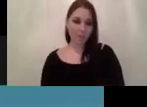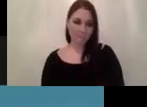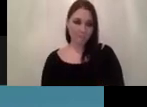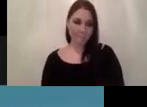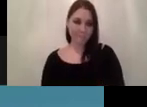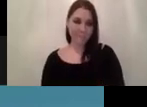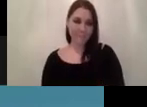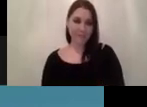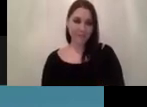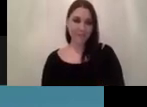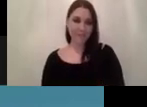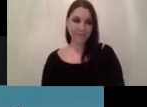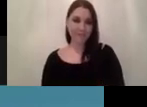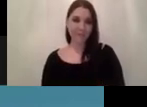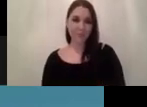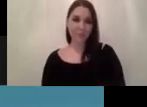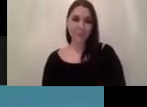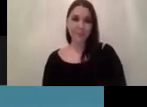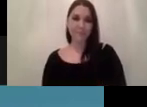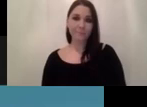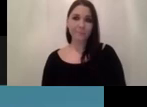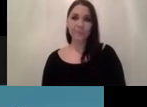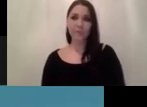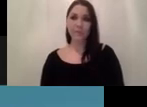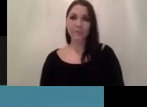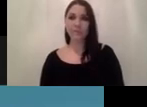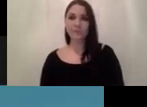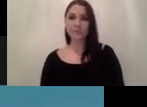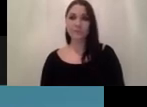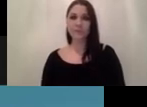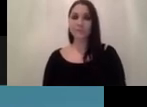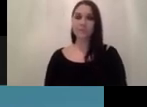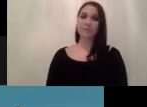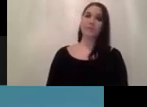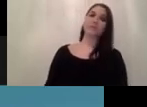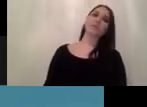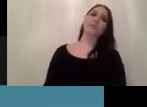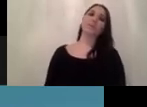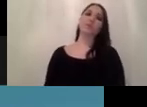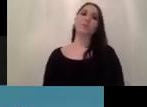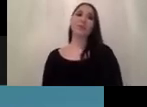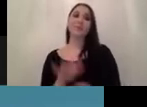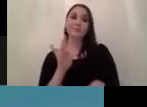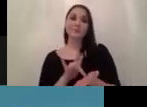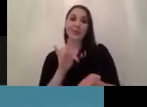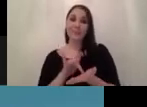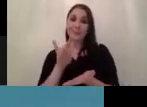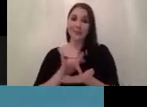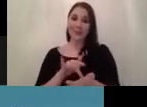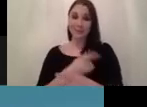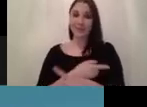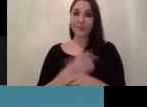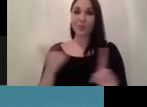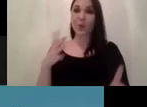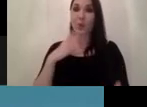of the topics right now in the middle you have the value proposition so here you need clearly need to state what is the value